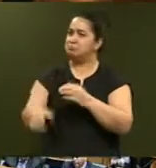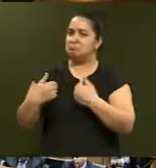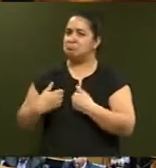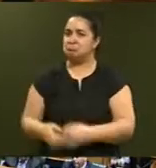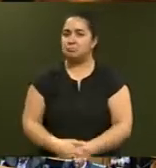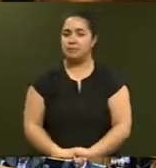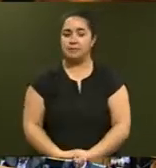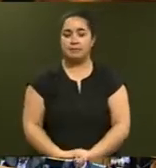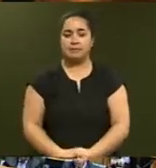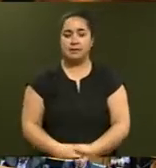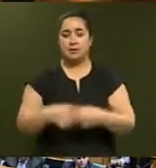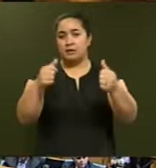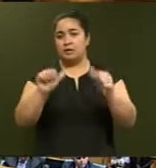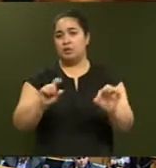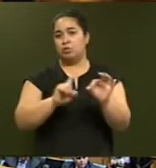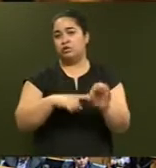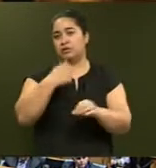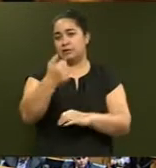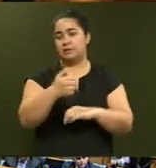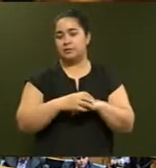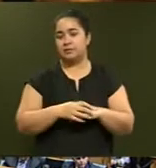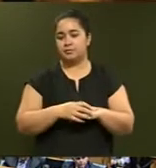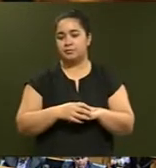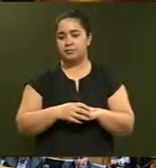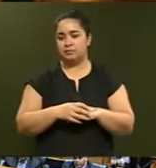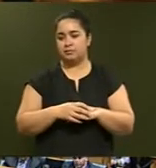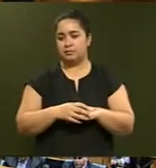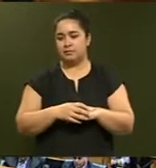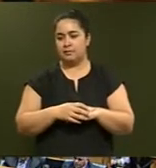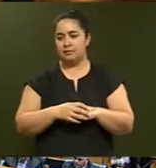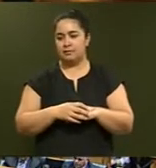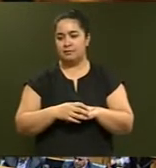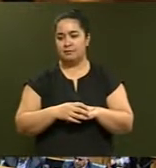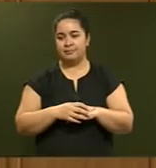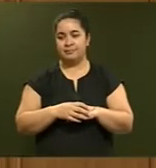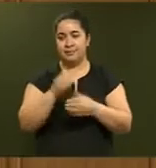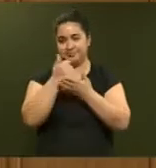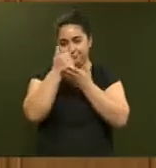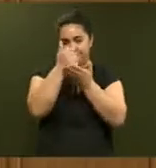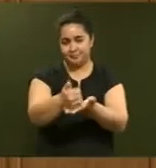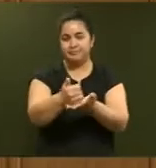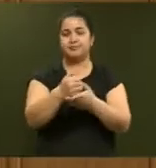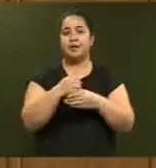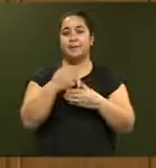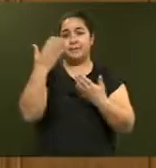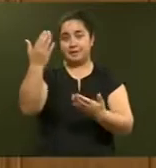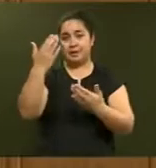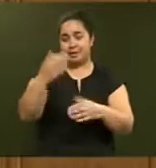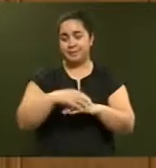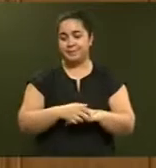Question number 6, Anahila Karnongataha-Suisuiki. Tēnā koe te manawhakawa. To the Minister of